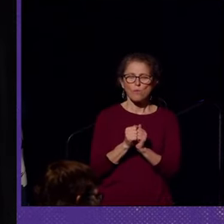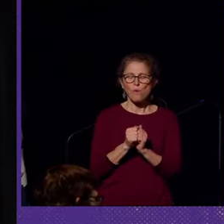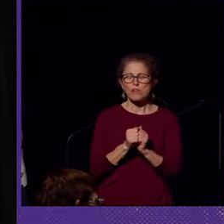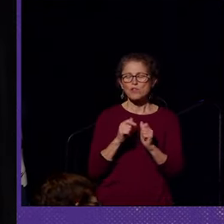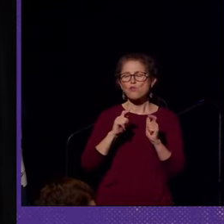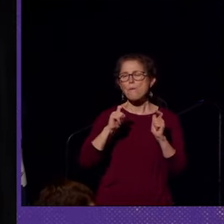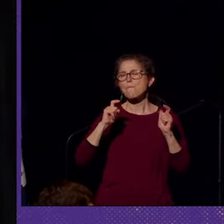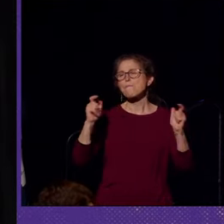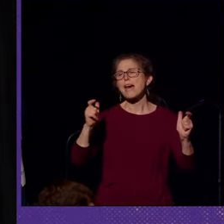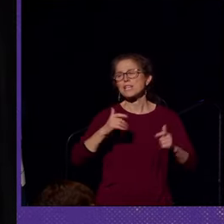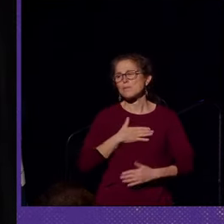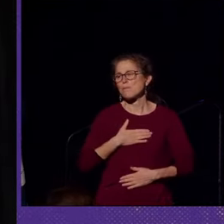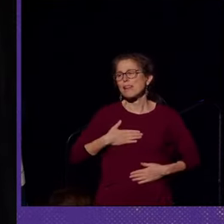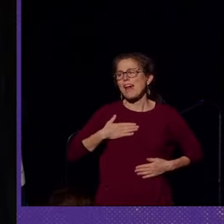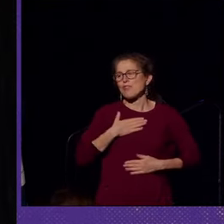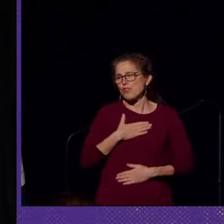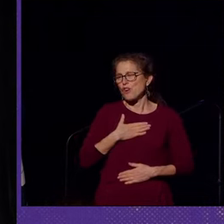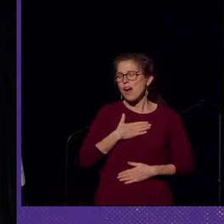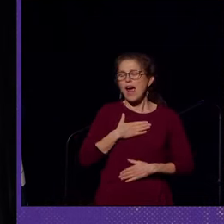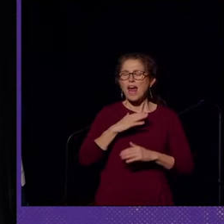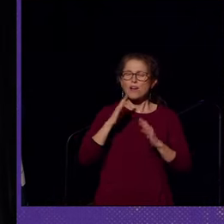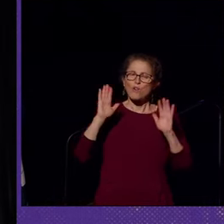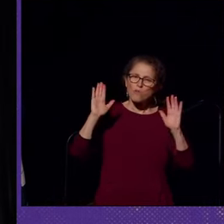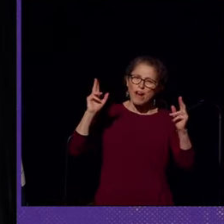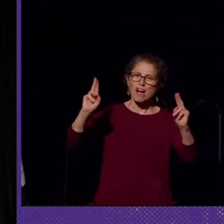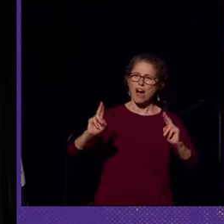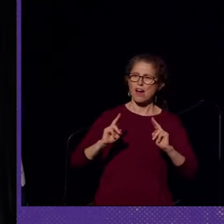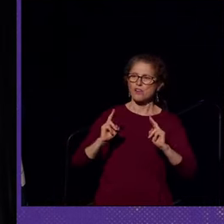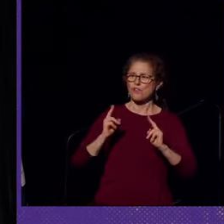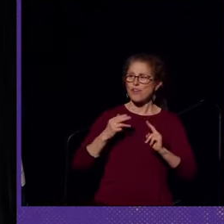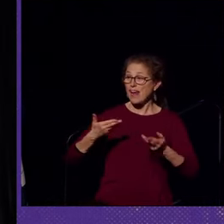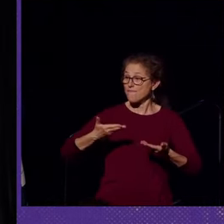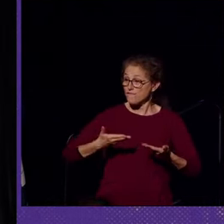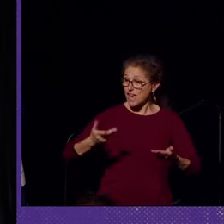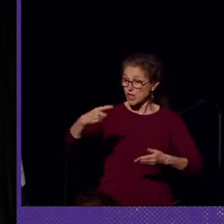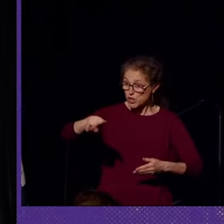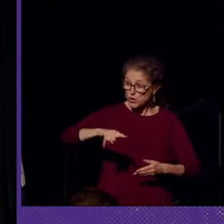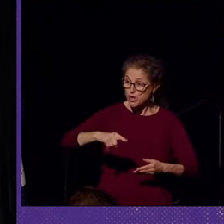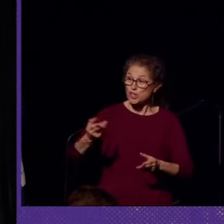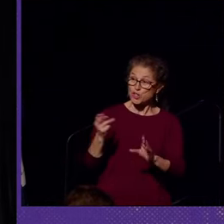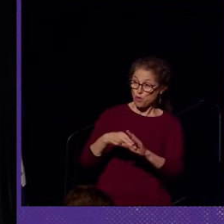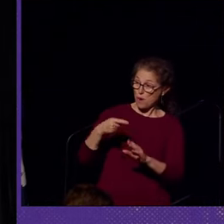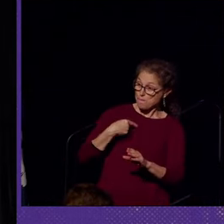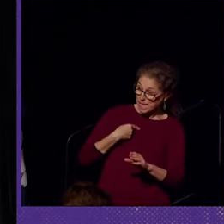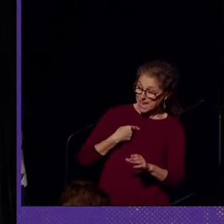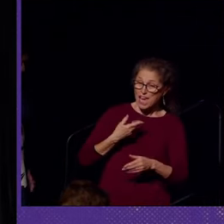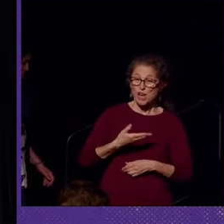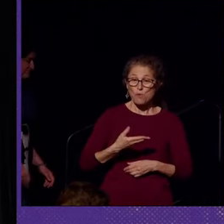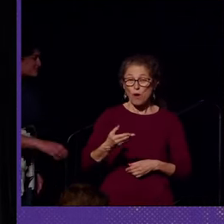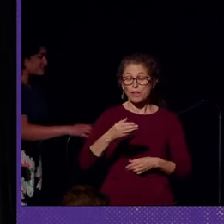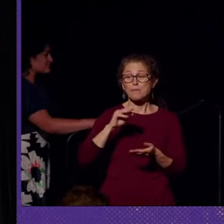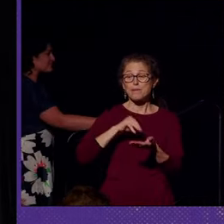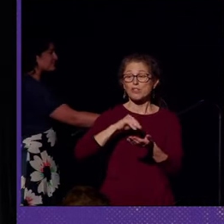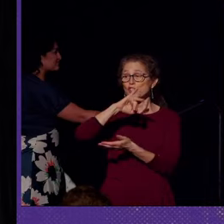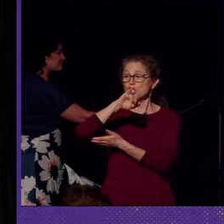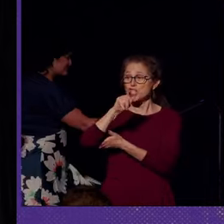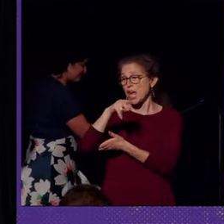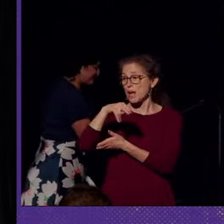pleasure and a great honor that I invite you to join me in welcoming Dr. J. Preet Verde.